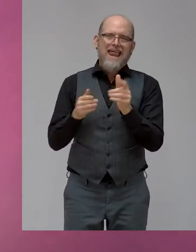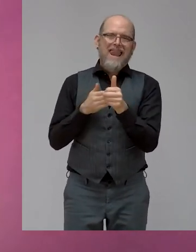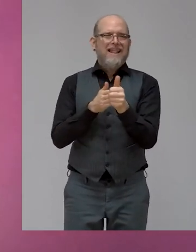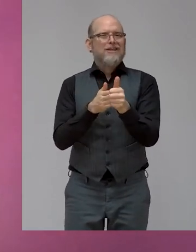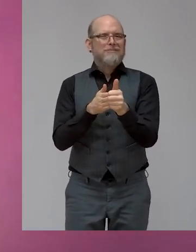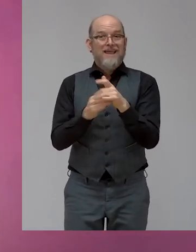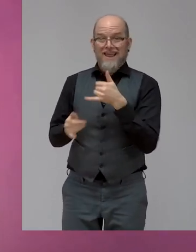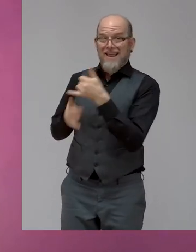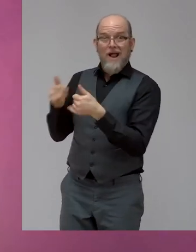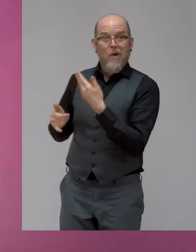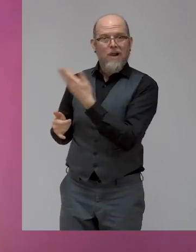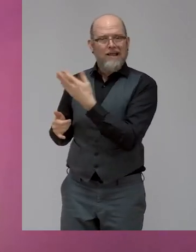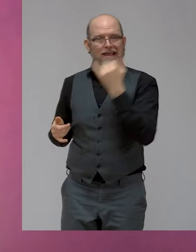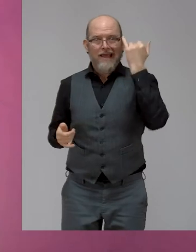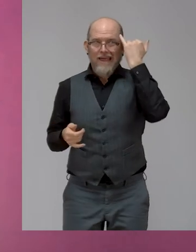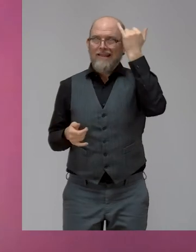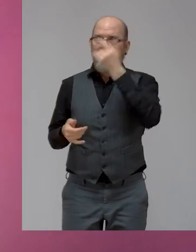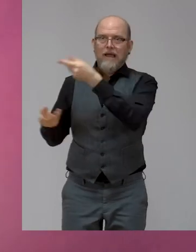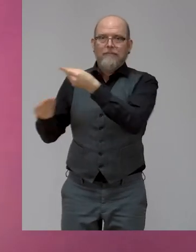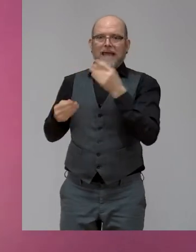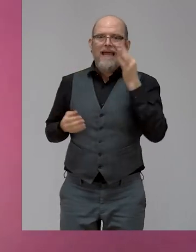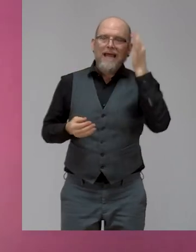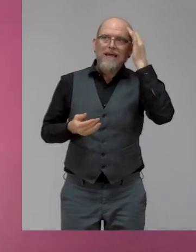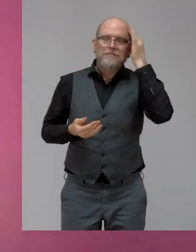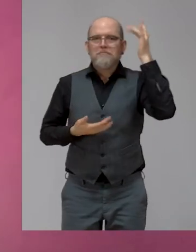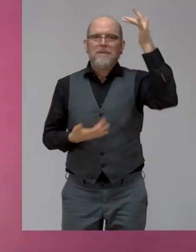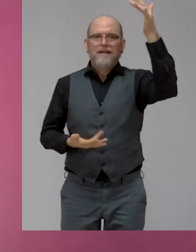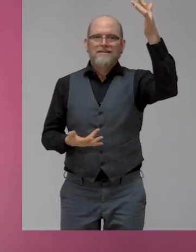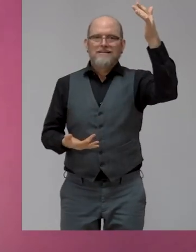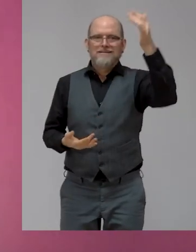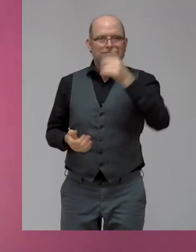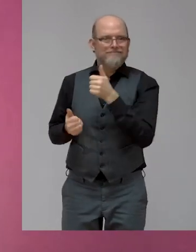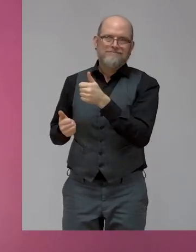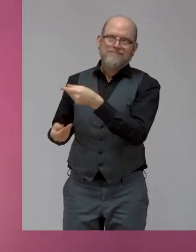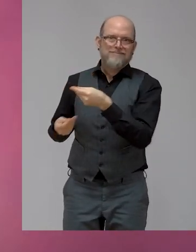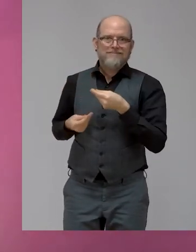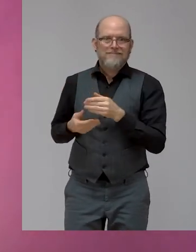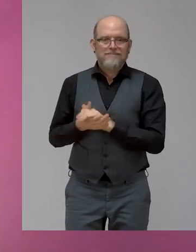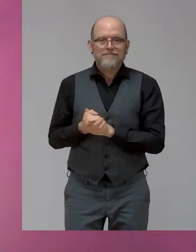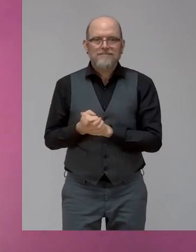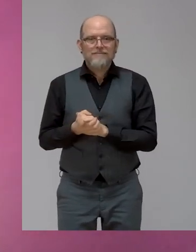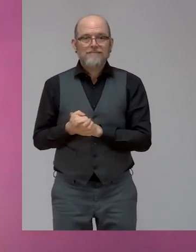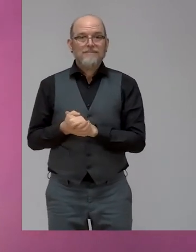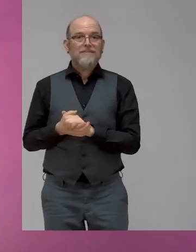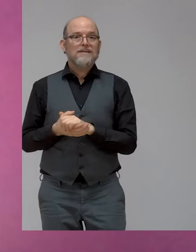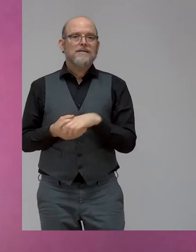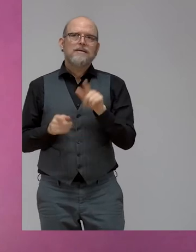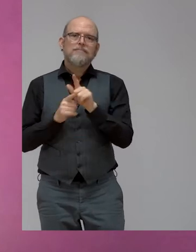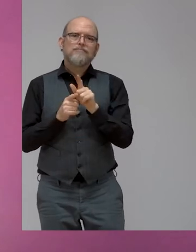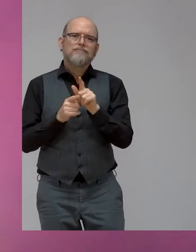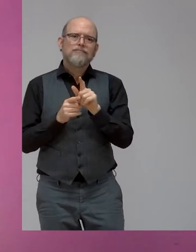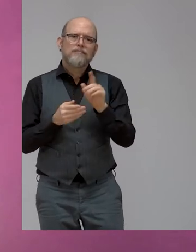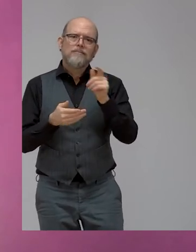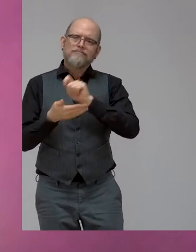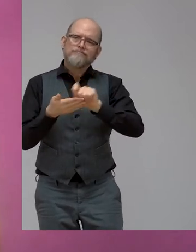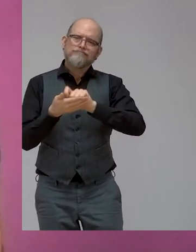quote another poem that has, since I was 14, introvert, could not